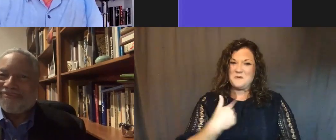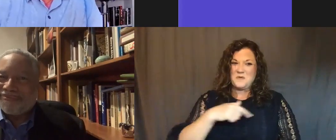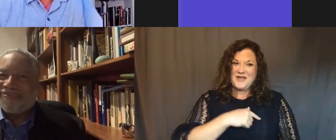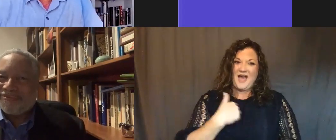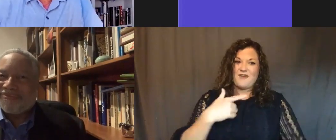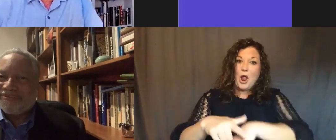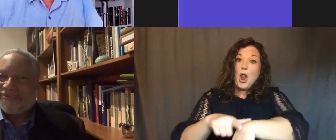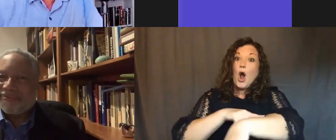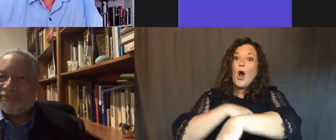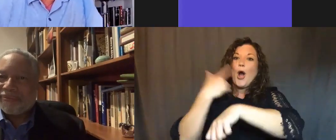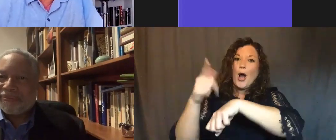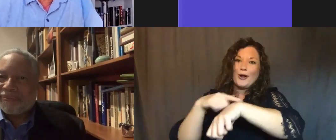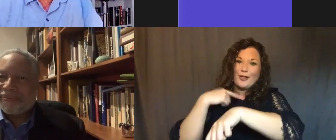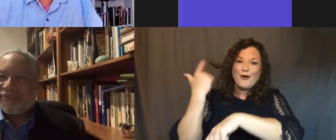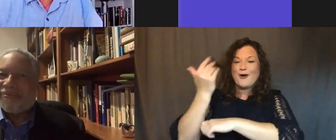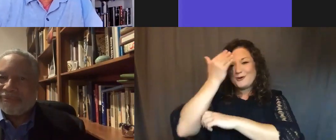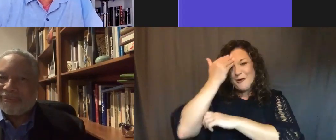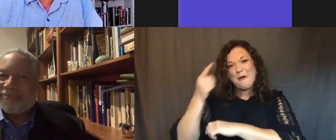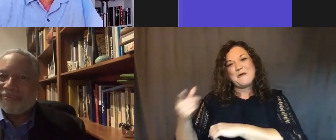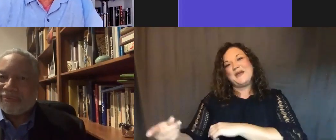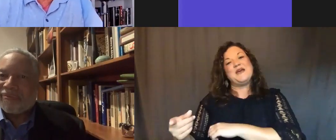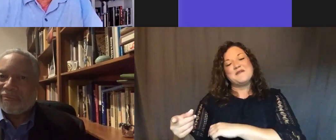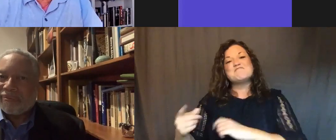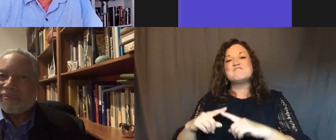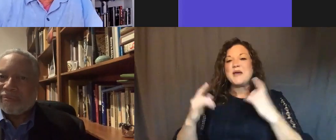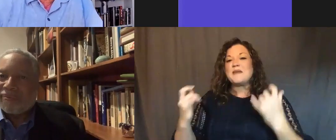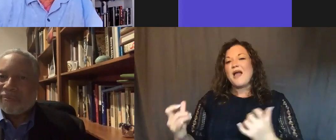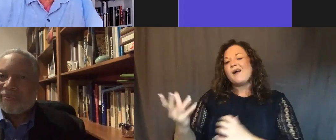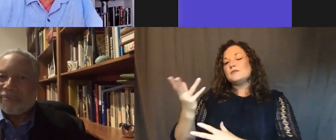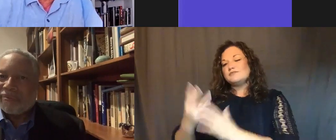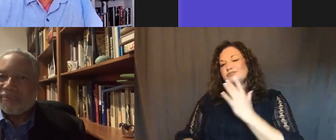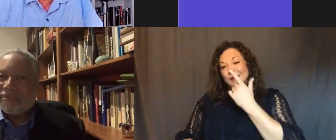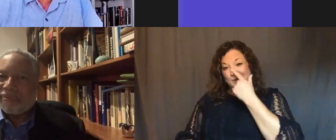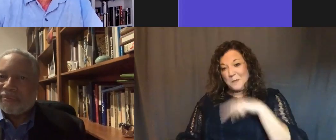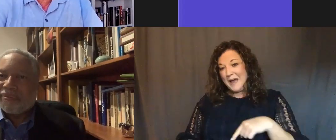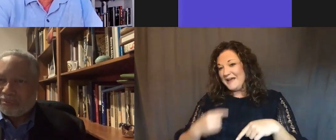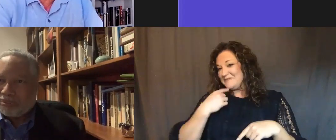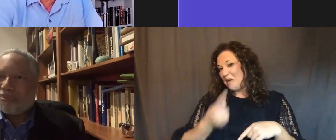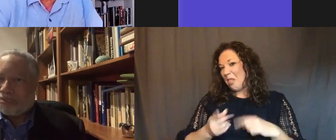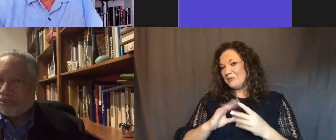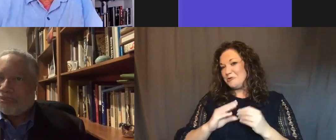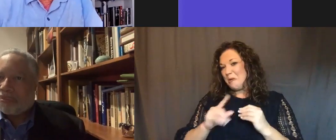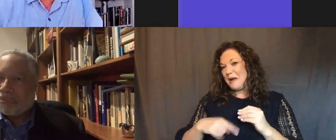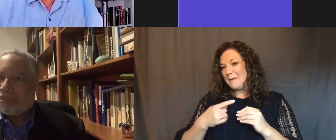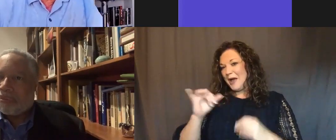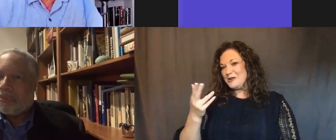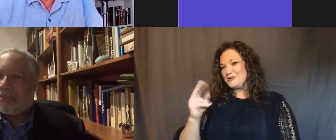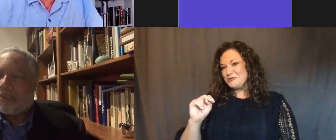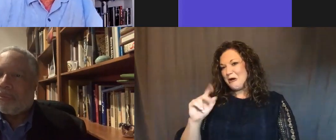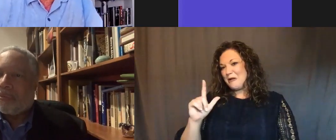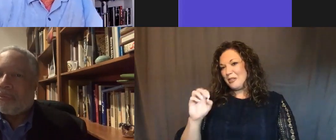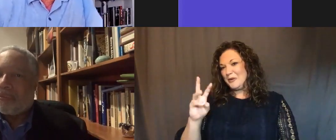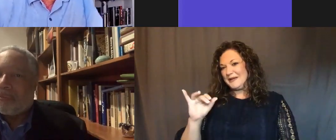acquaintance with him. And now that he's passed, I wouldn't mind telling a few John Lewis stories. You know, I met him in